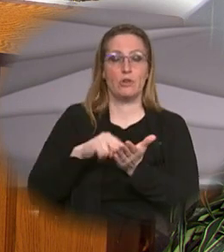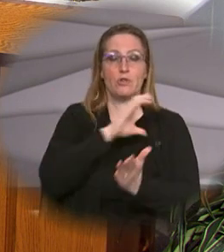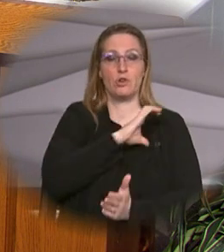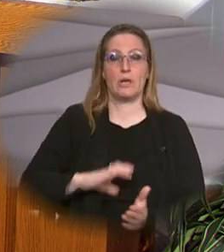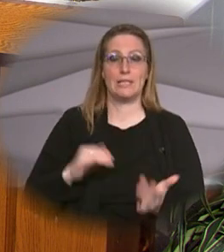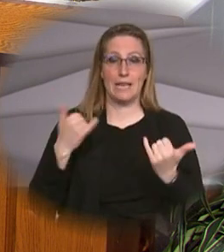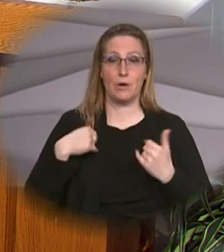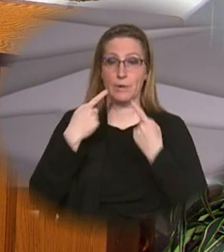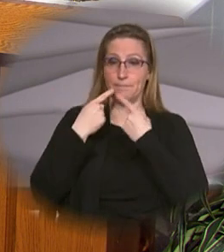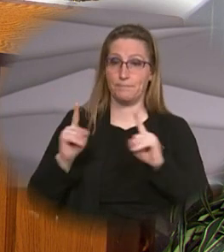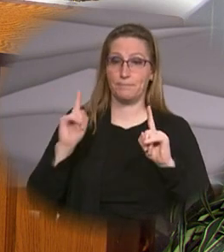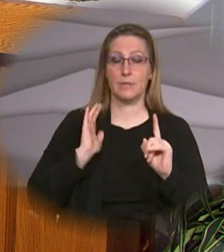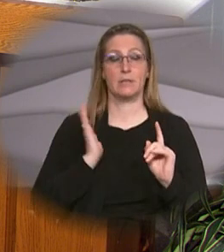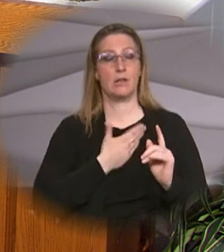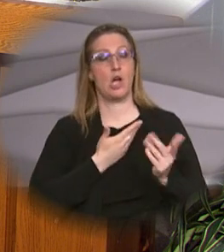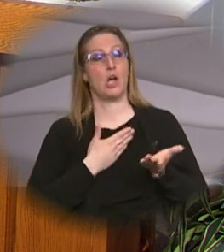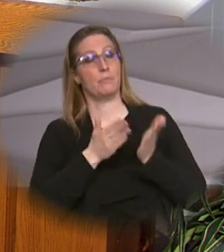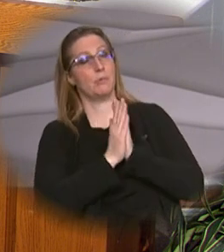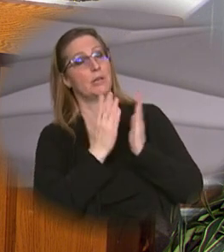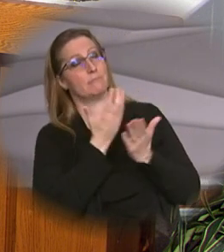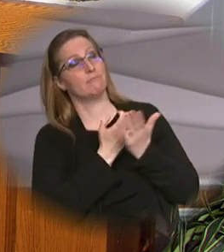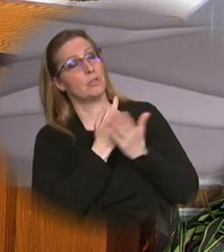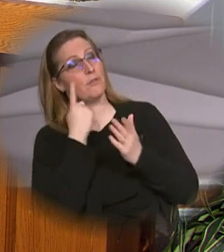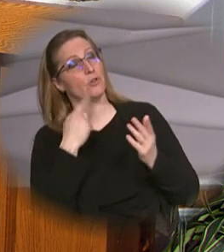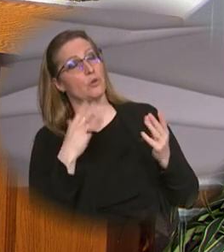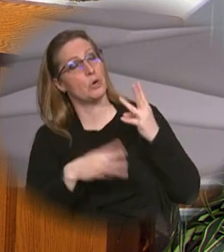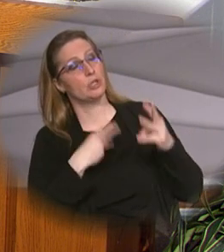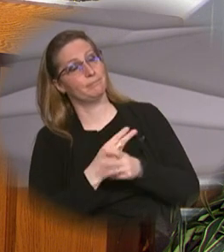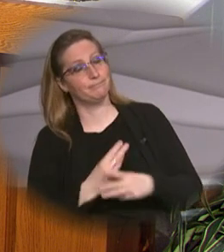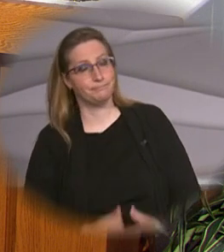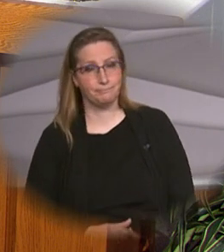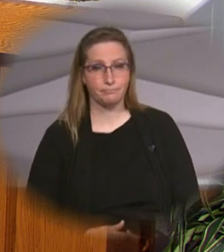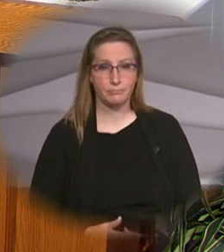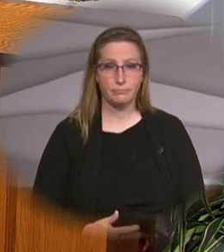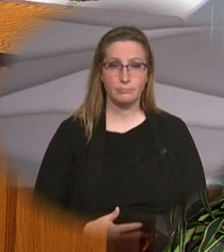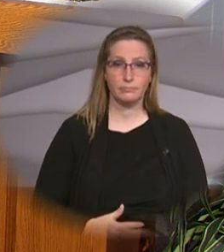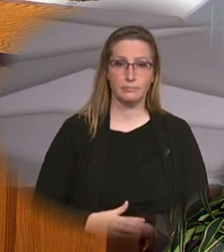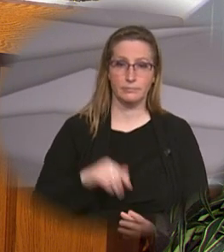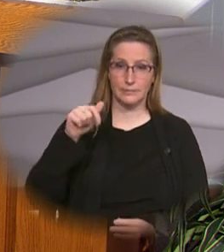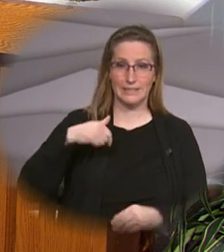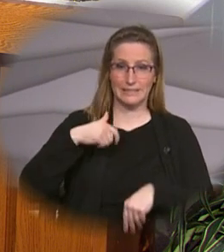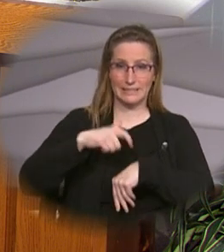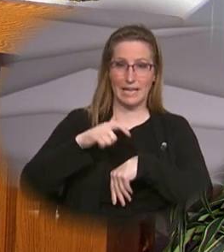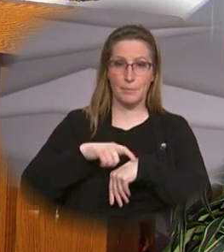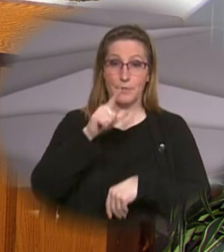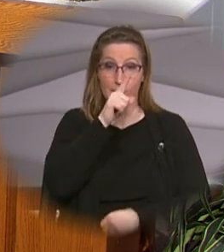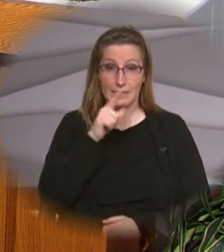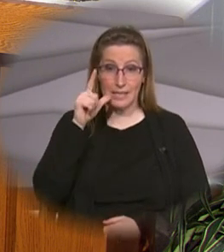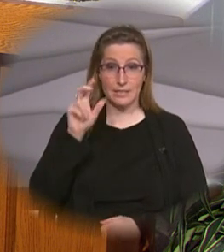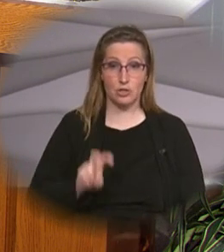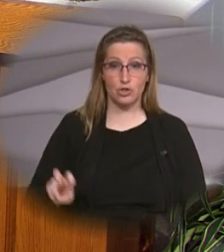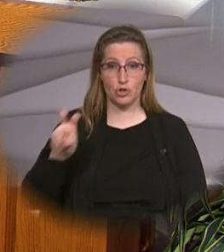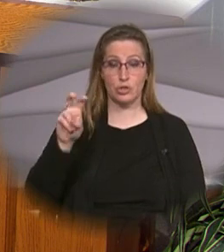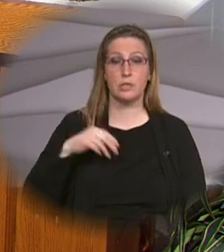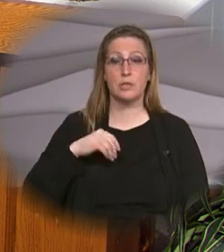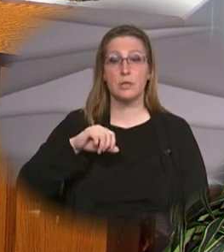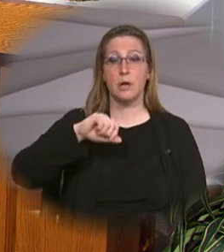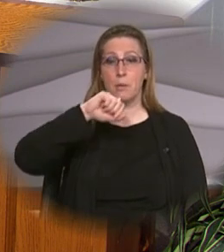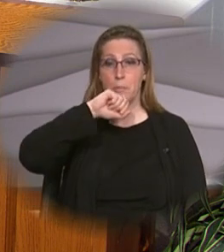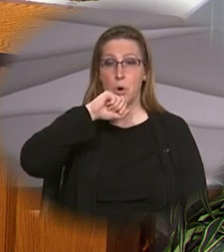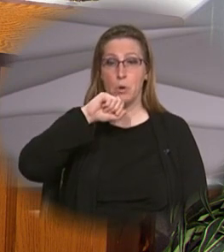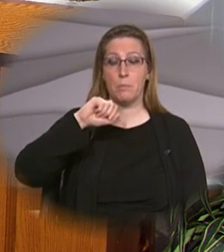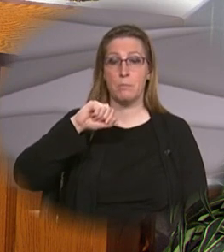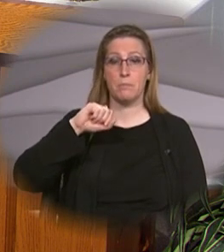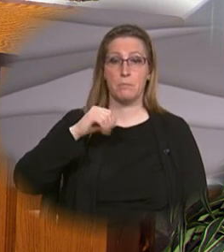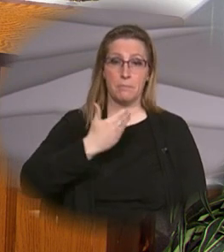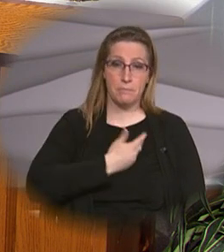voice our petitions and the needs of the world and in this time of Lenten journey may Pope Francis, Bishop